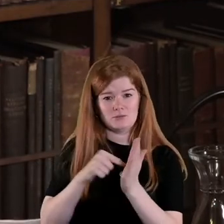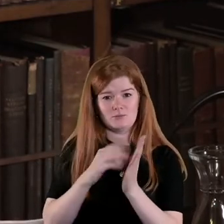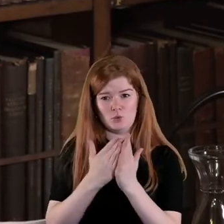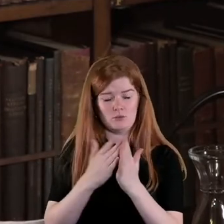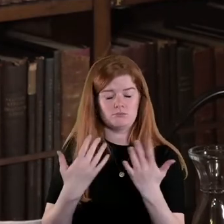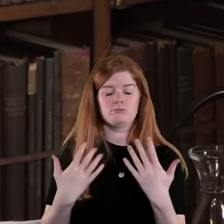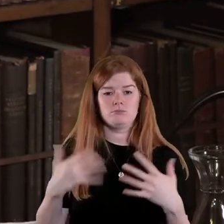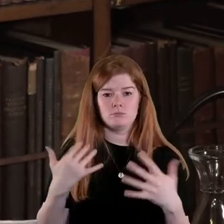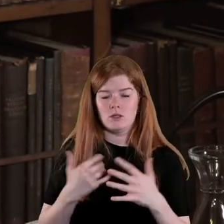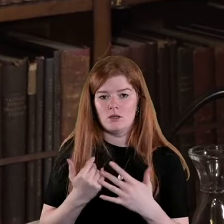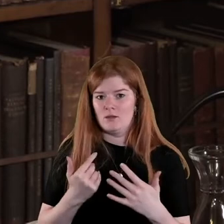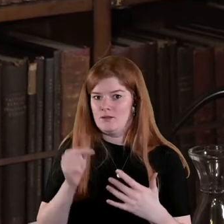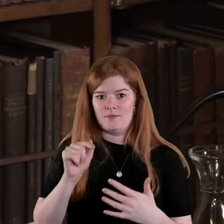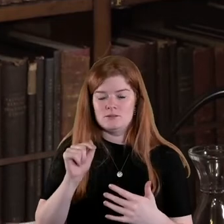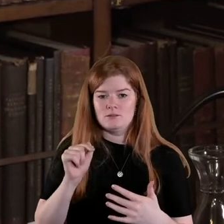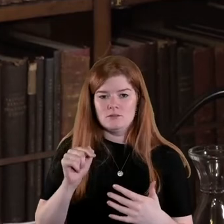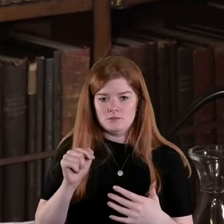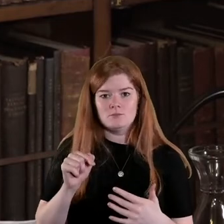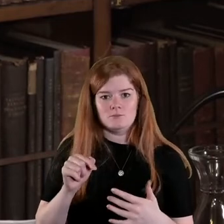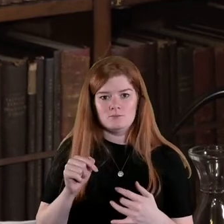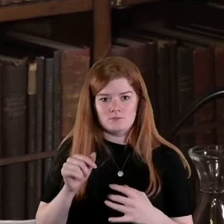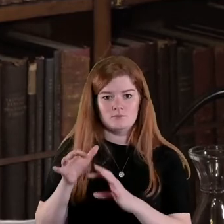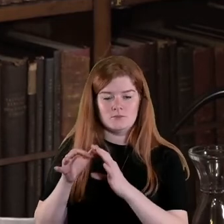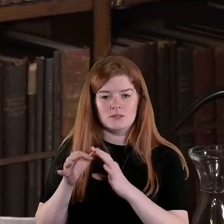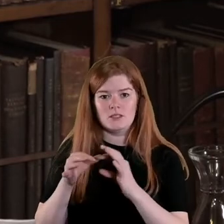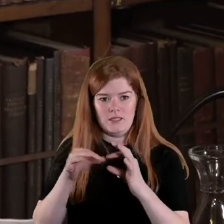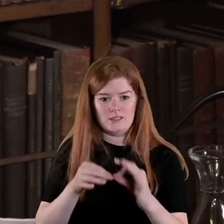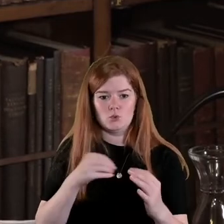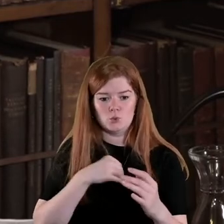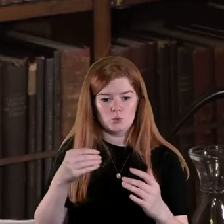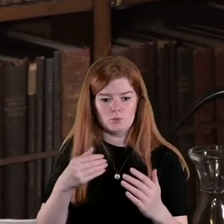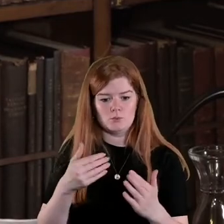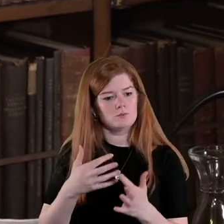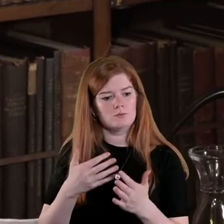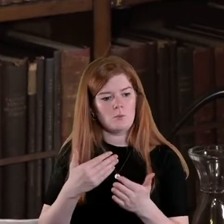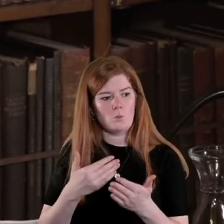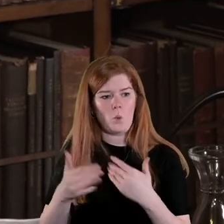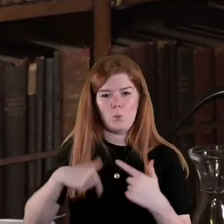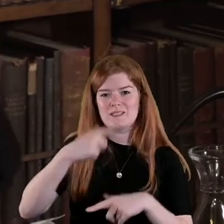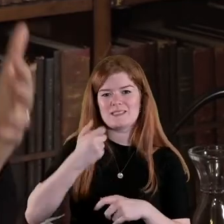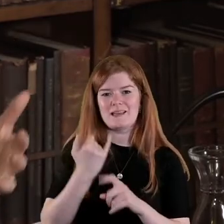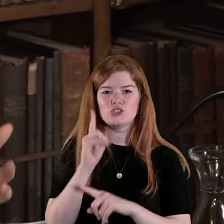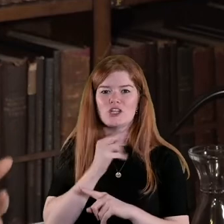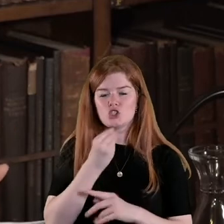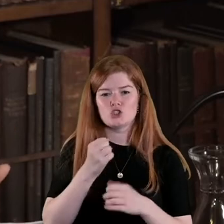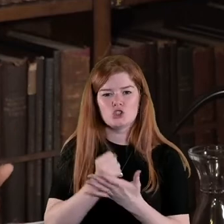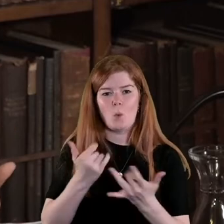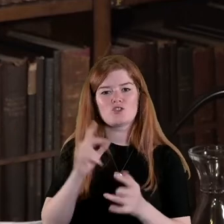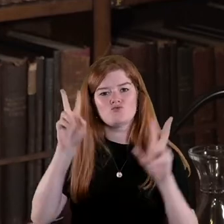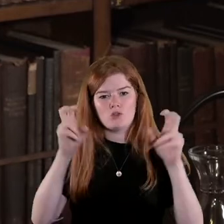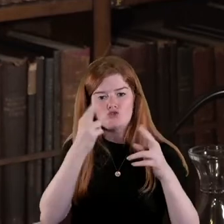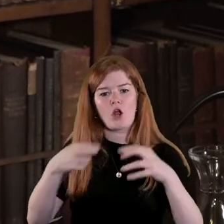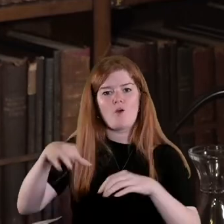is I suppose what a lot of what we call in women's history and gender studies the recovery work